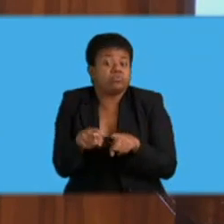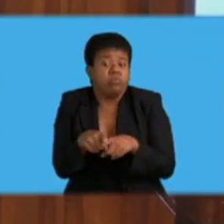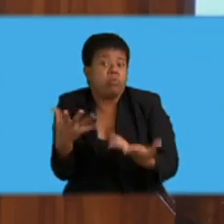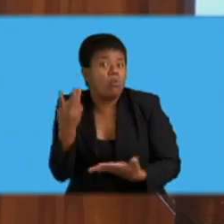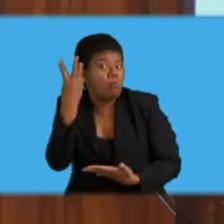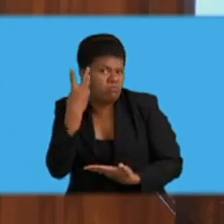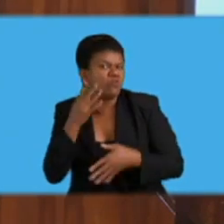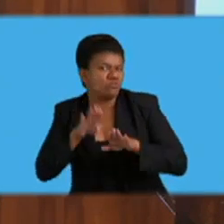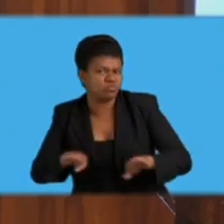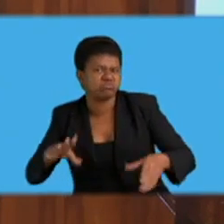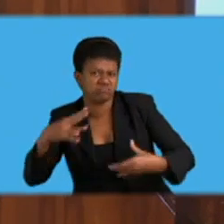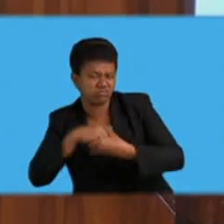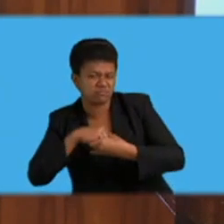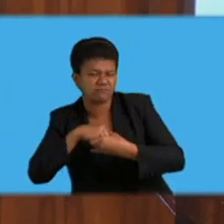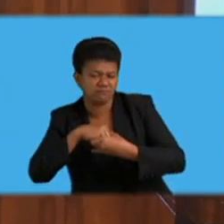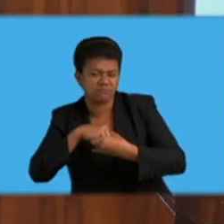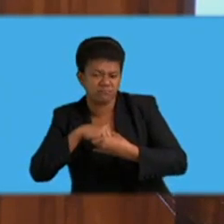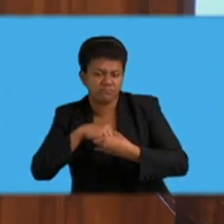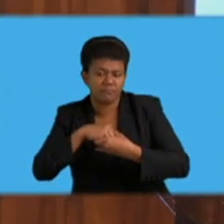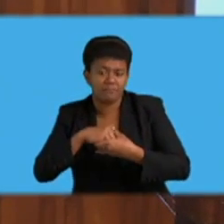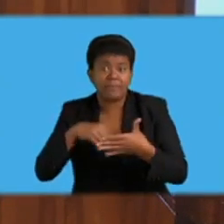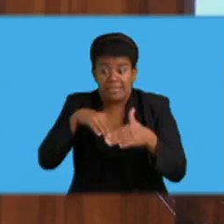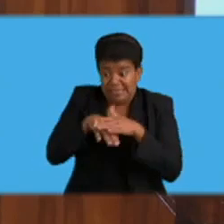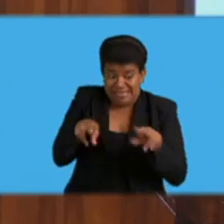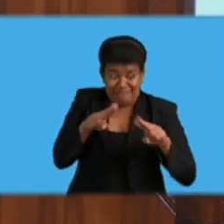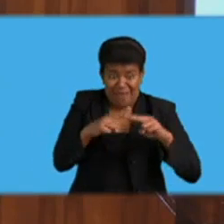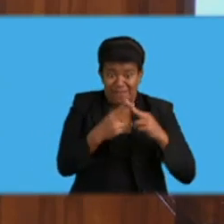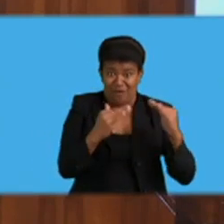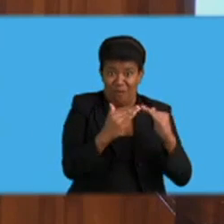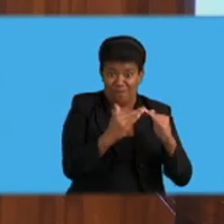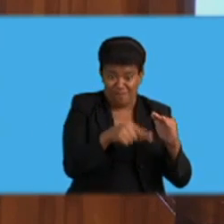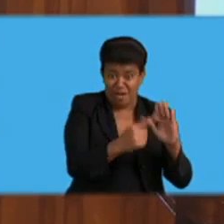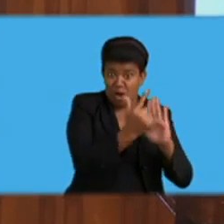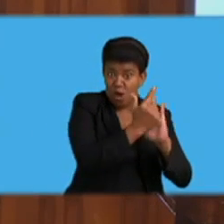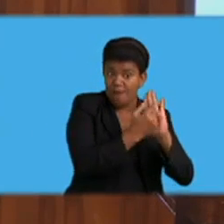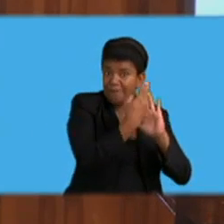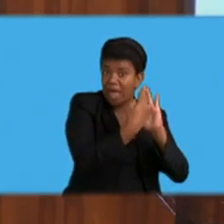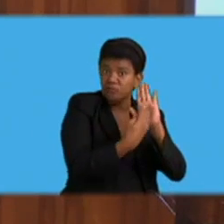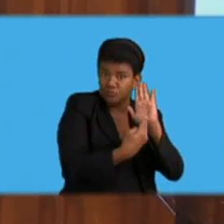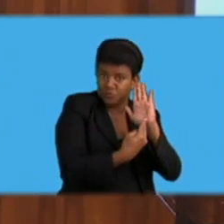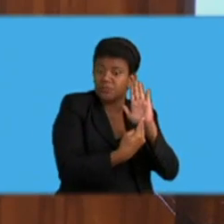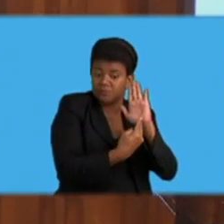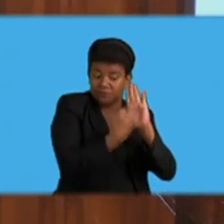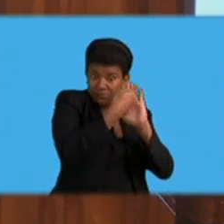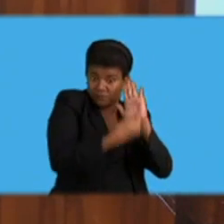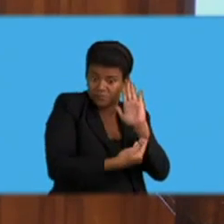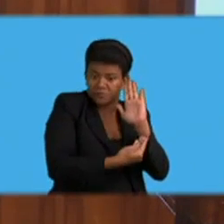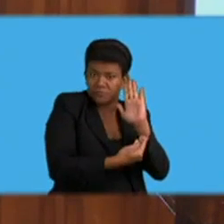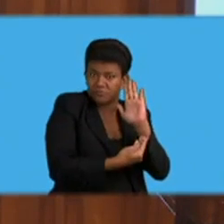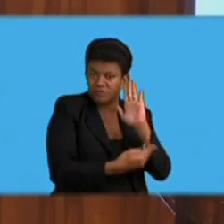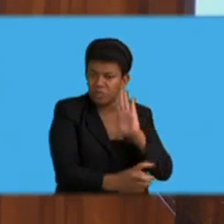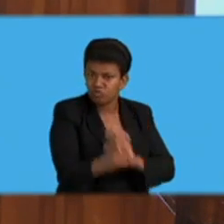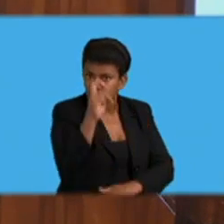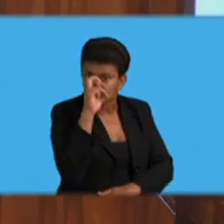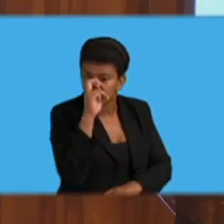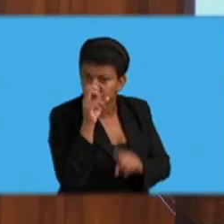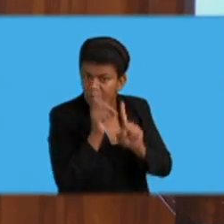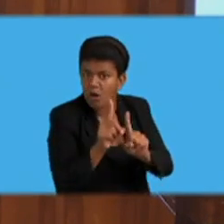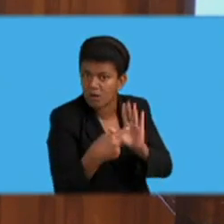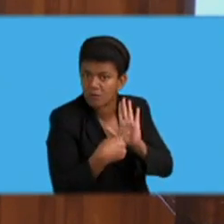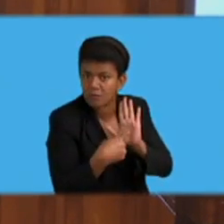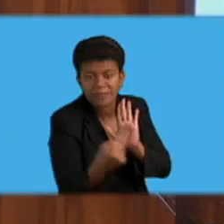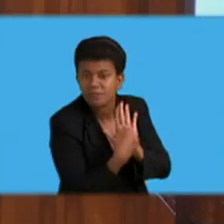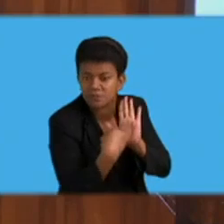In addition, under the Family Law Bill, strict enforcement of Family Law Bill and compliance to